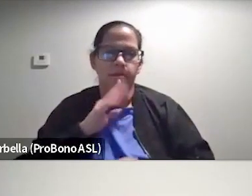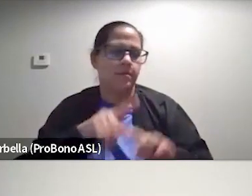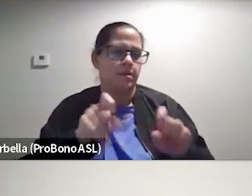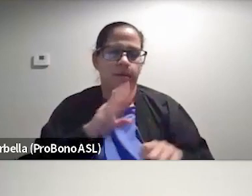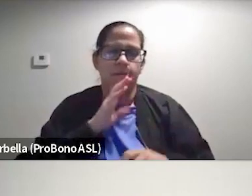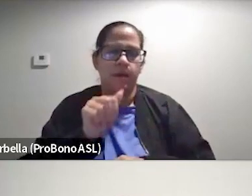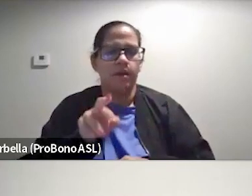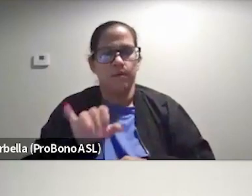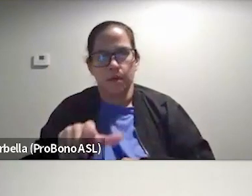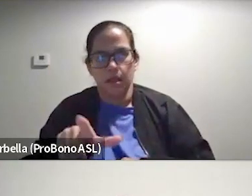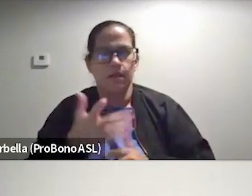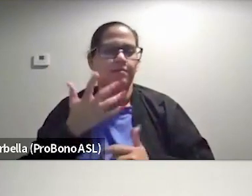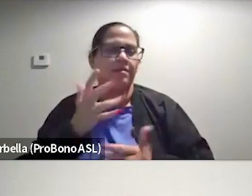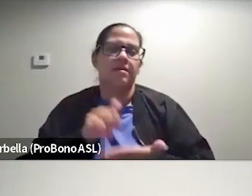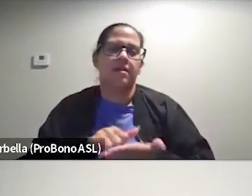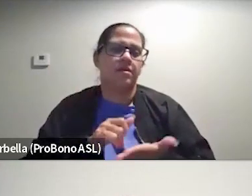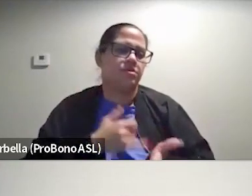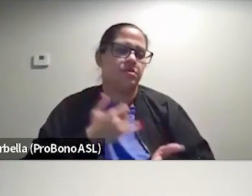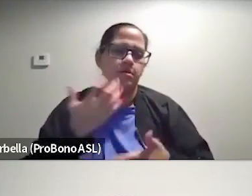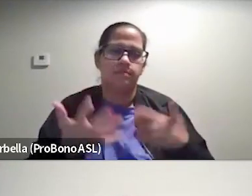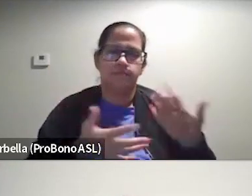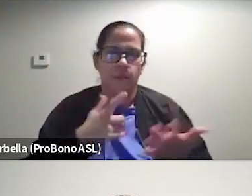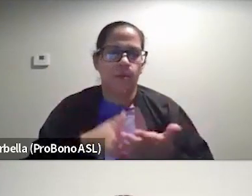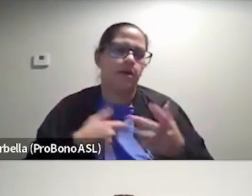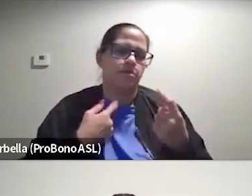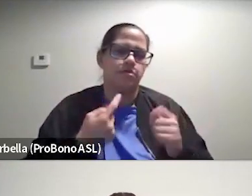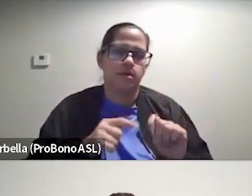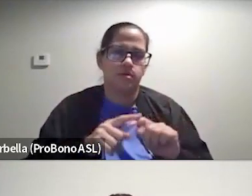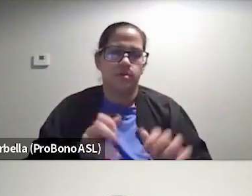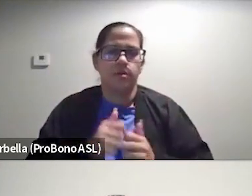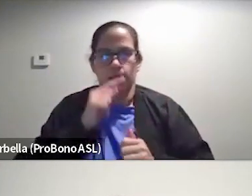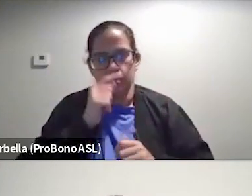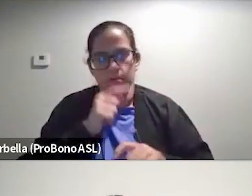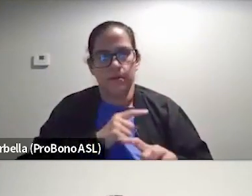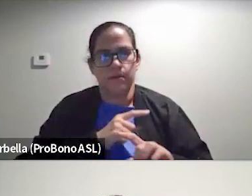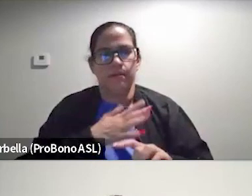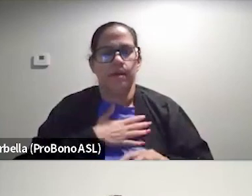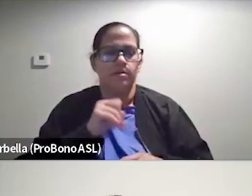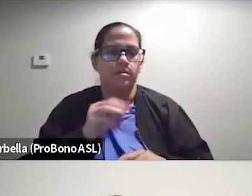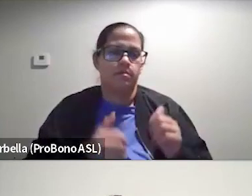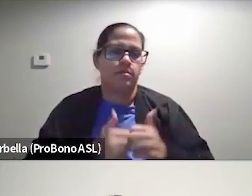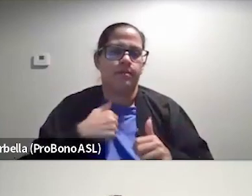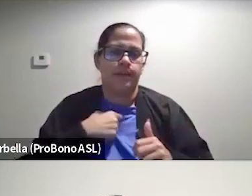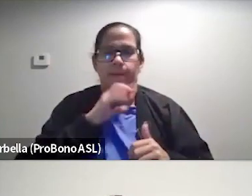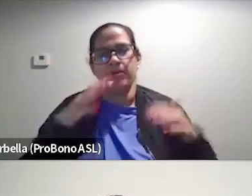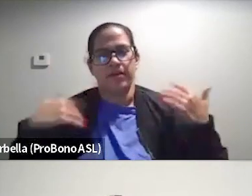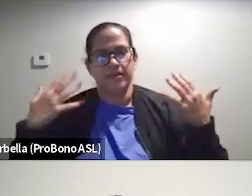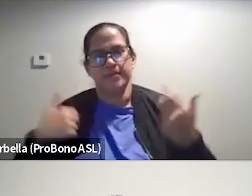be Ariel. And that is just what I try and do with the kids. But my social media is mostly me just being crazy.